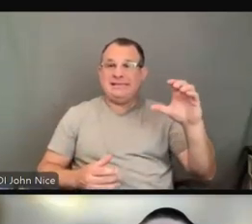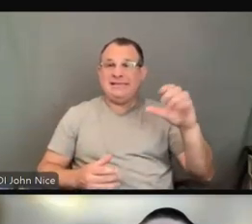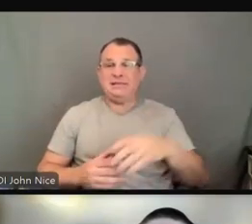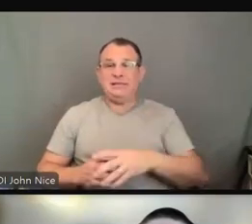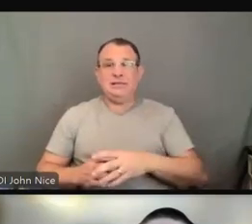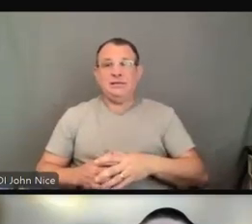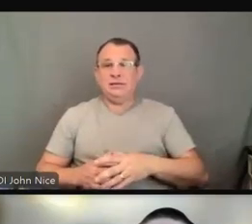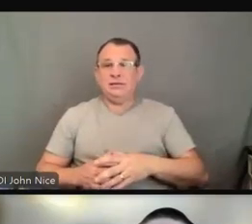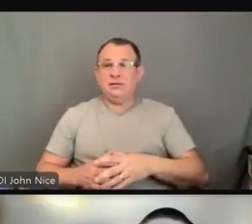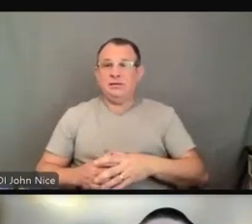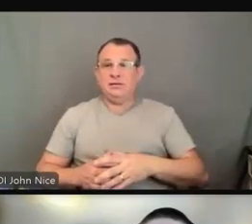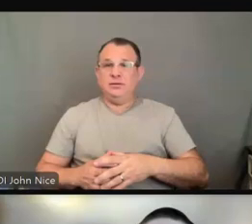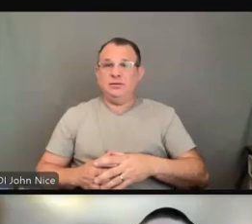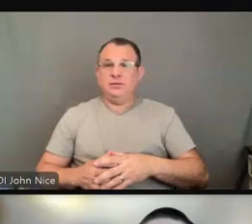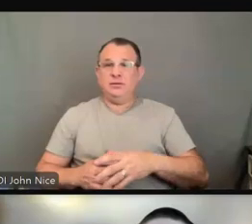of Health,